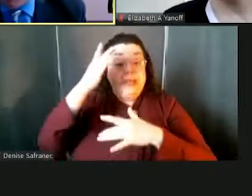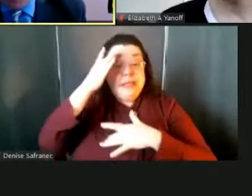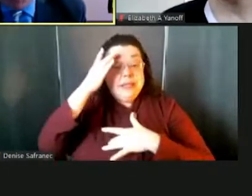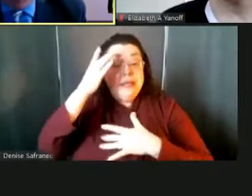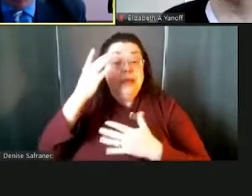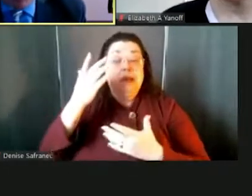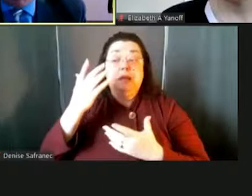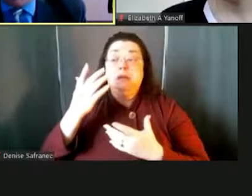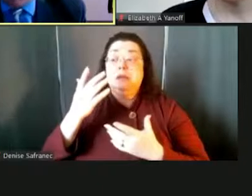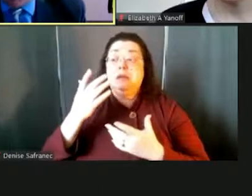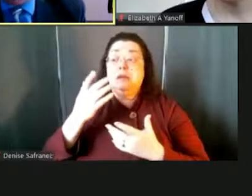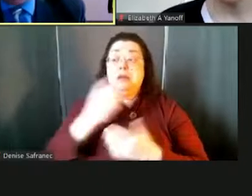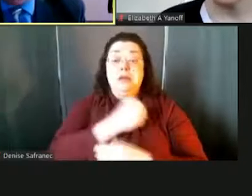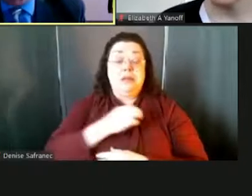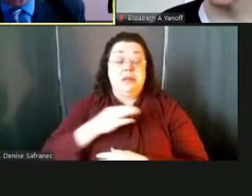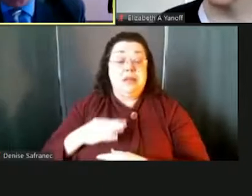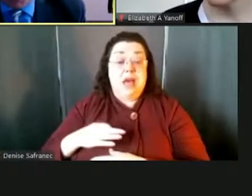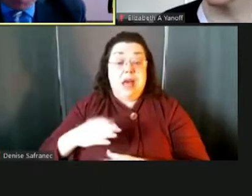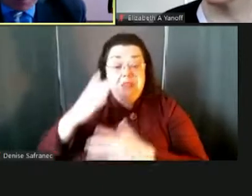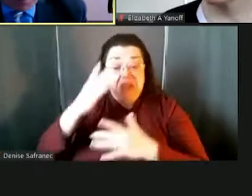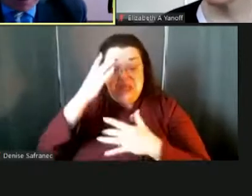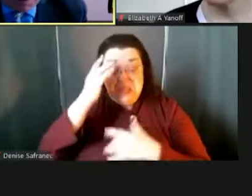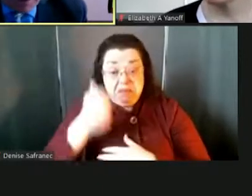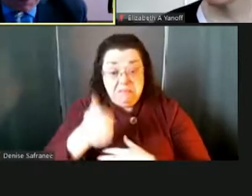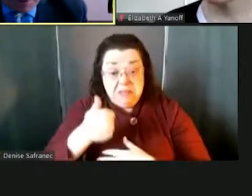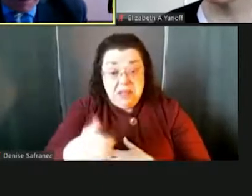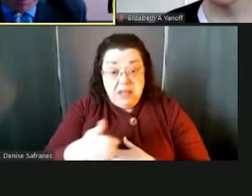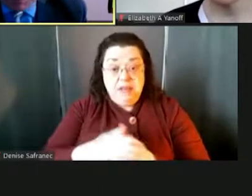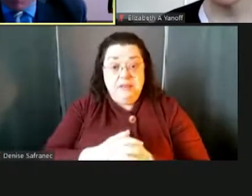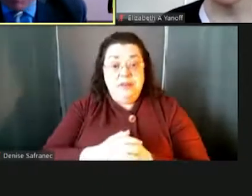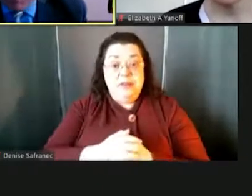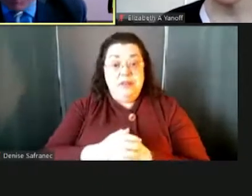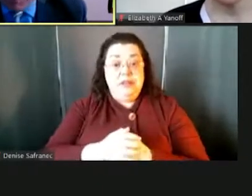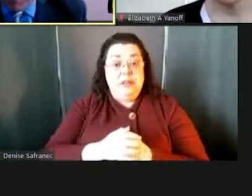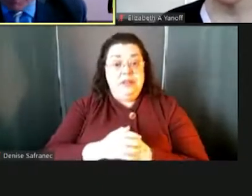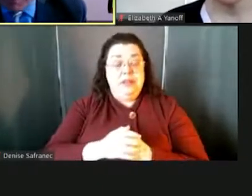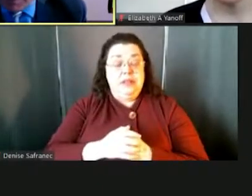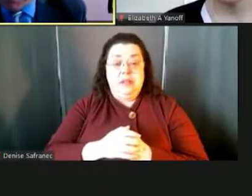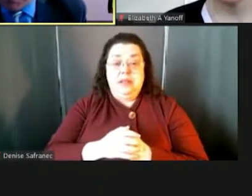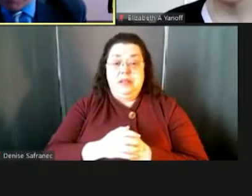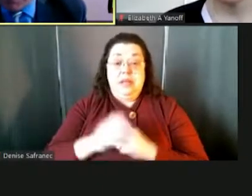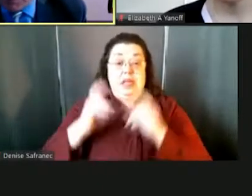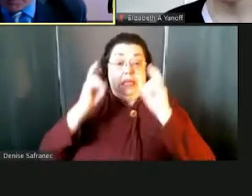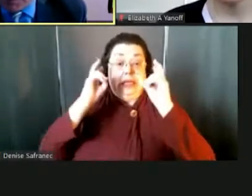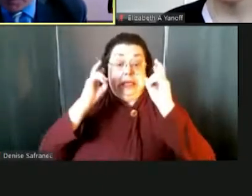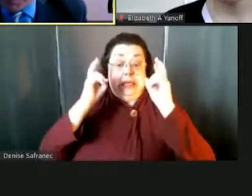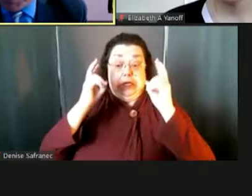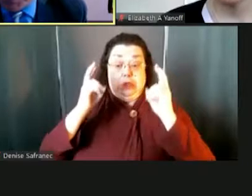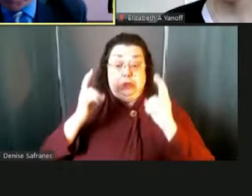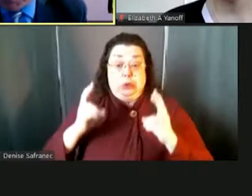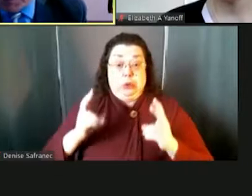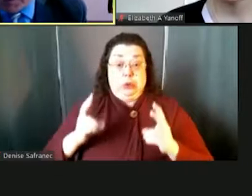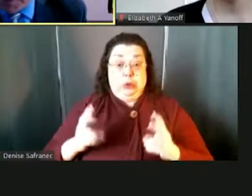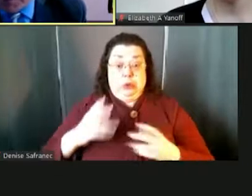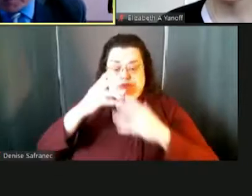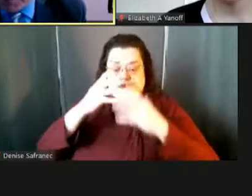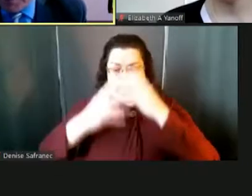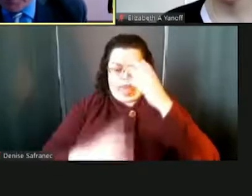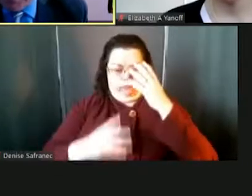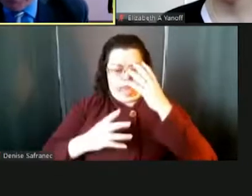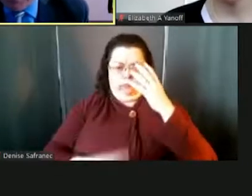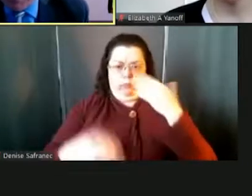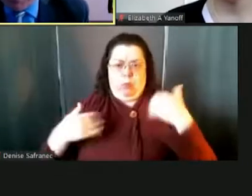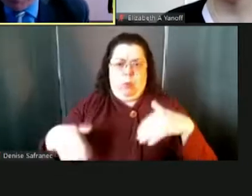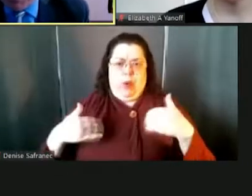and any number of a thousand issues that we have talked about with our colleagues through the Questar BOCES over the last